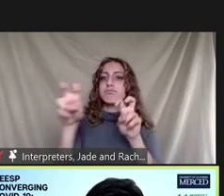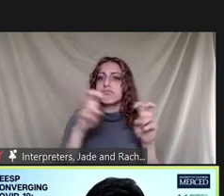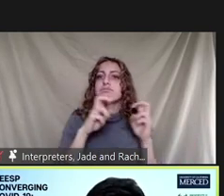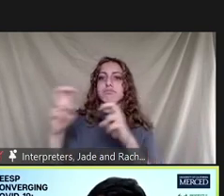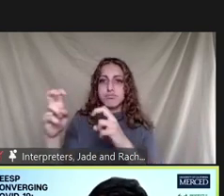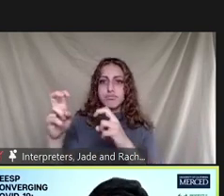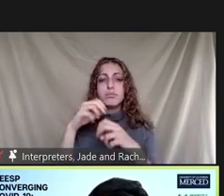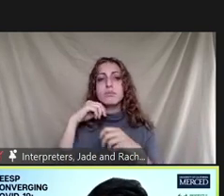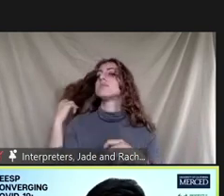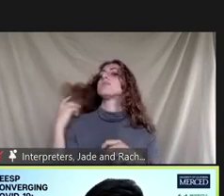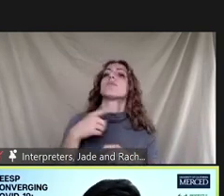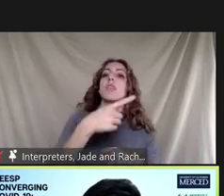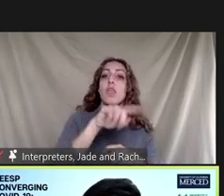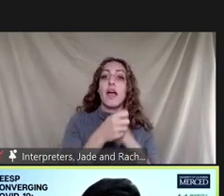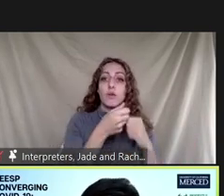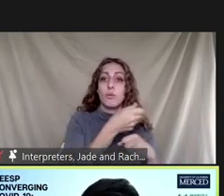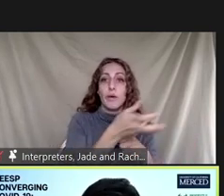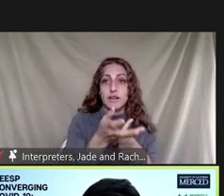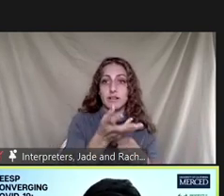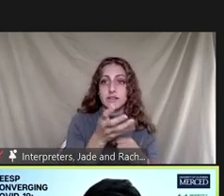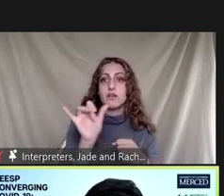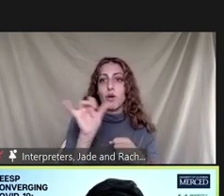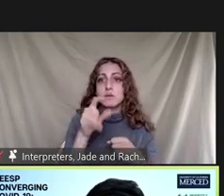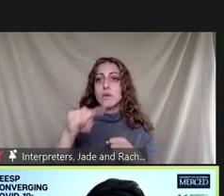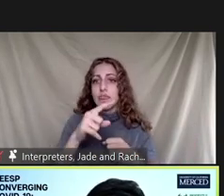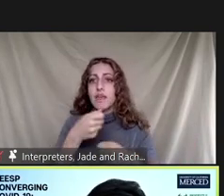the waste collectors uh next slide please